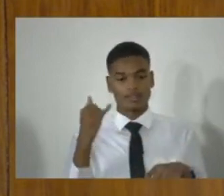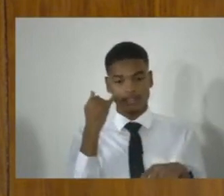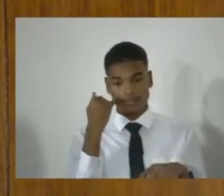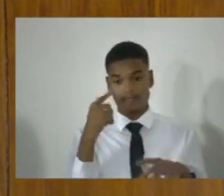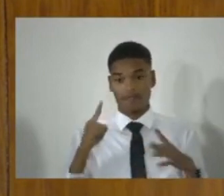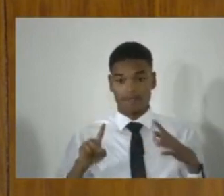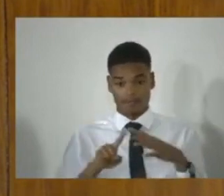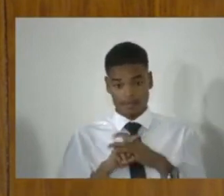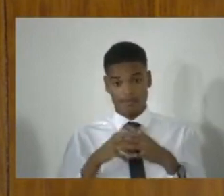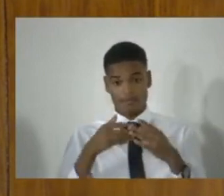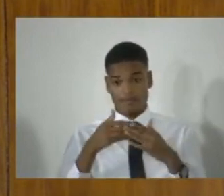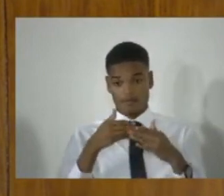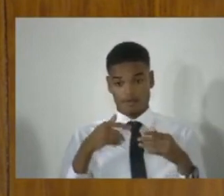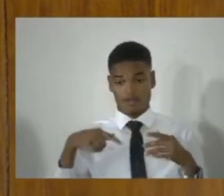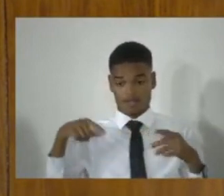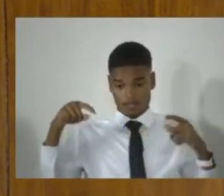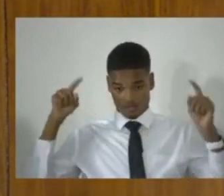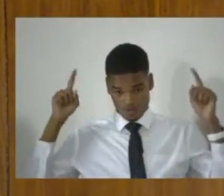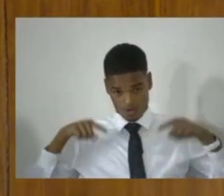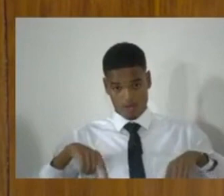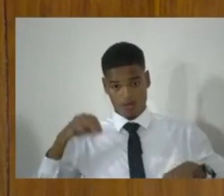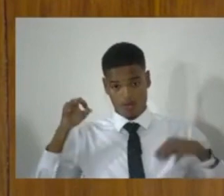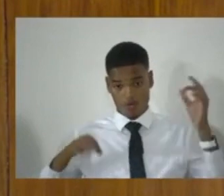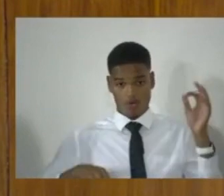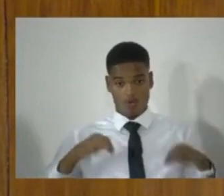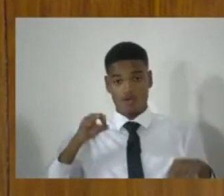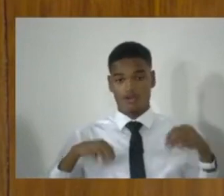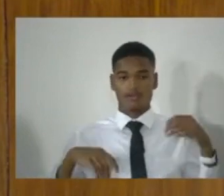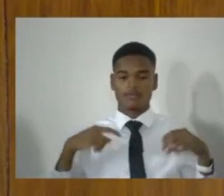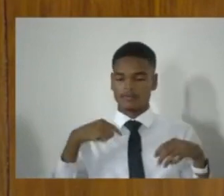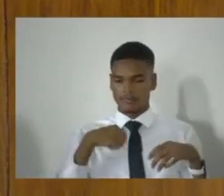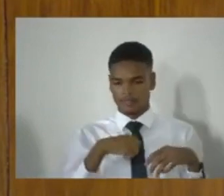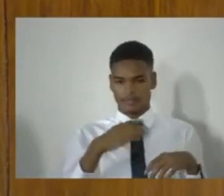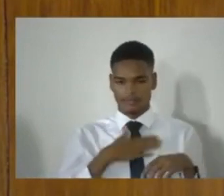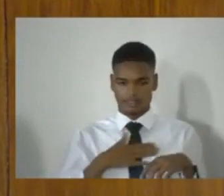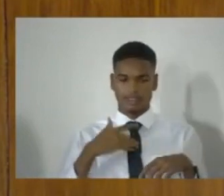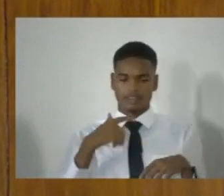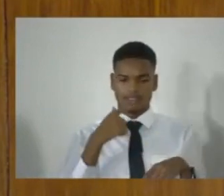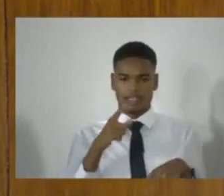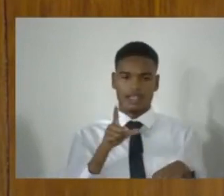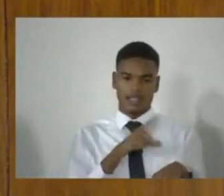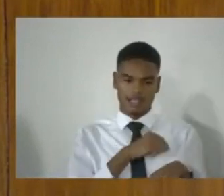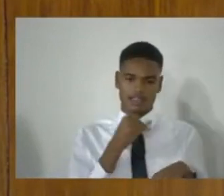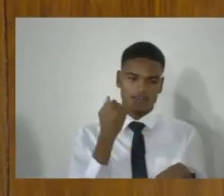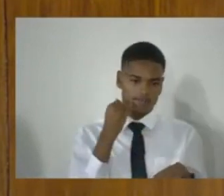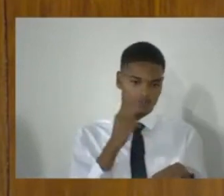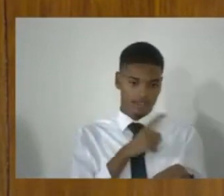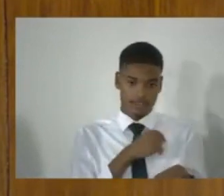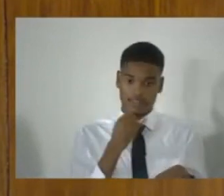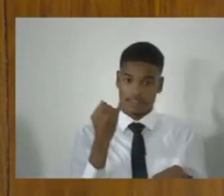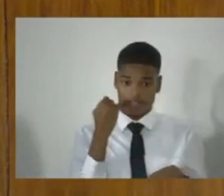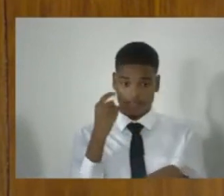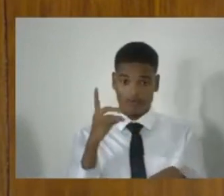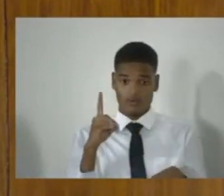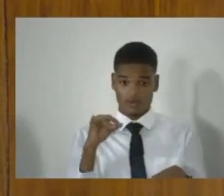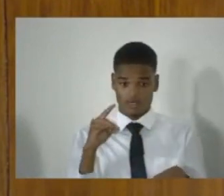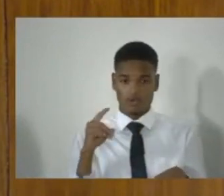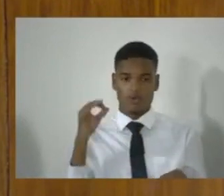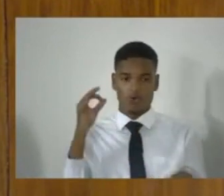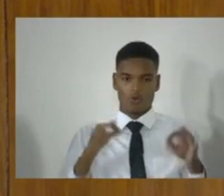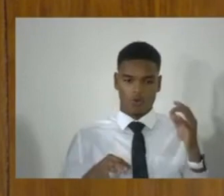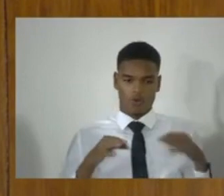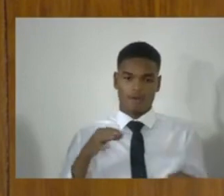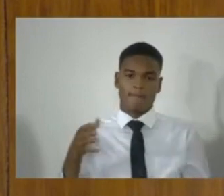the court and you're charged with a criminal offense, plead guilty if you're guilty. And if you did, the court was